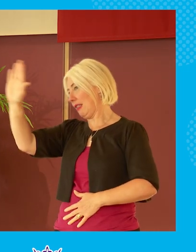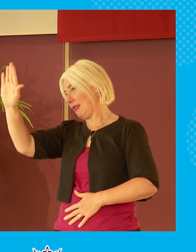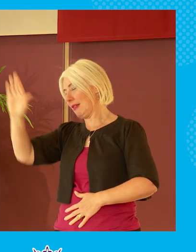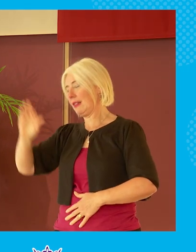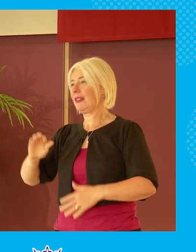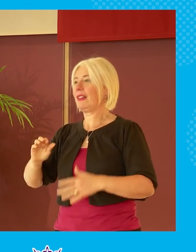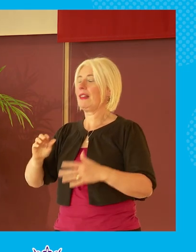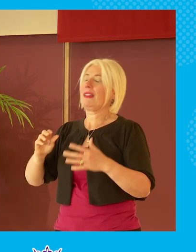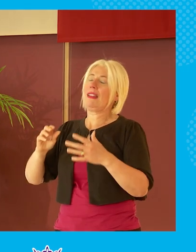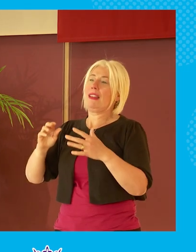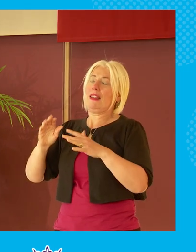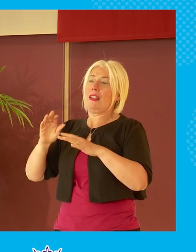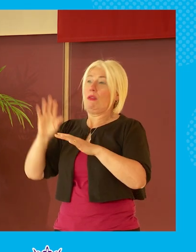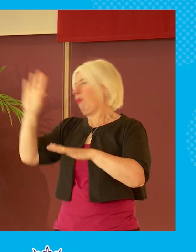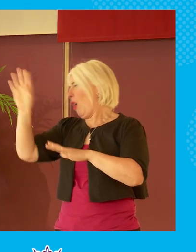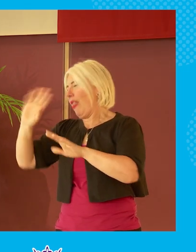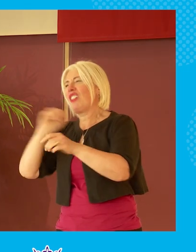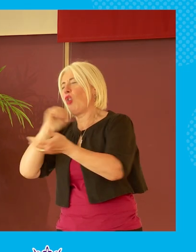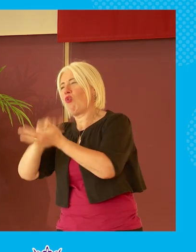liars